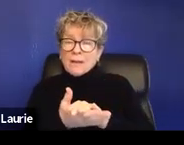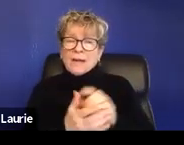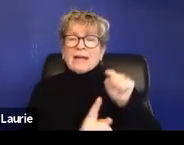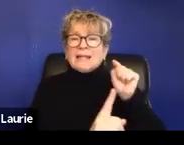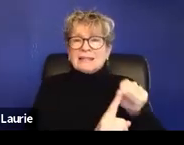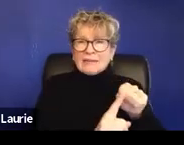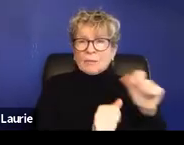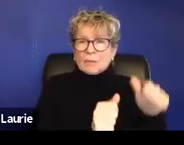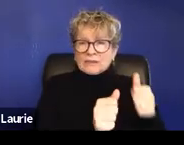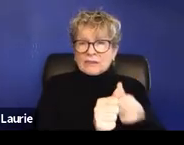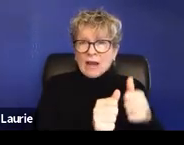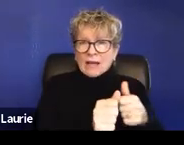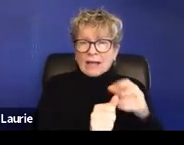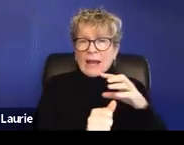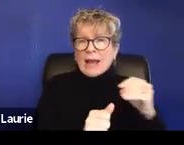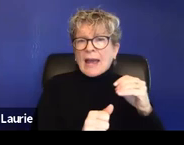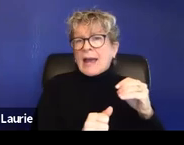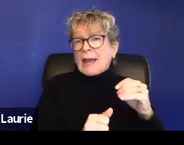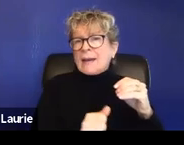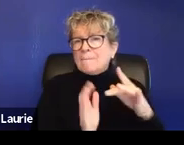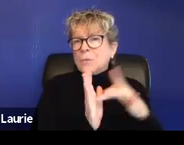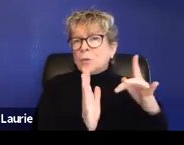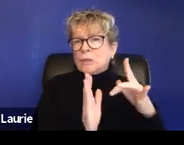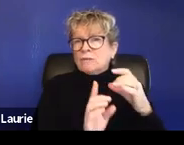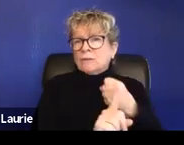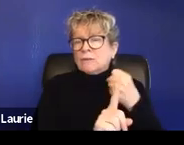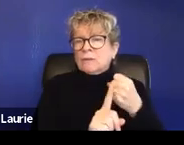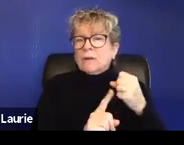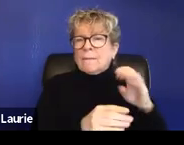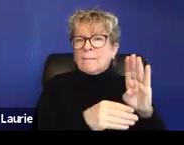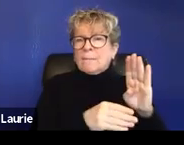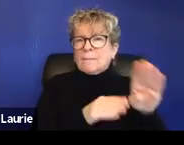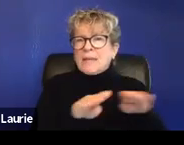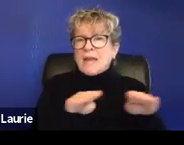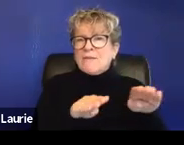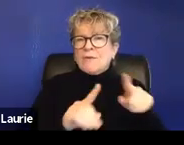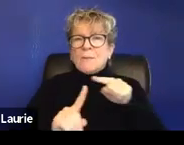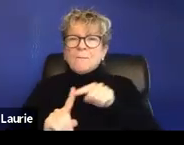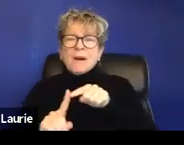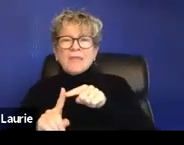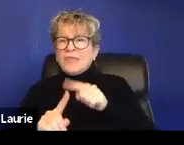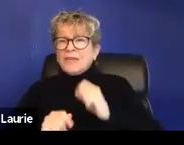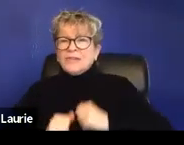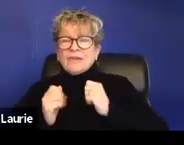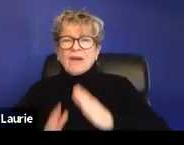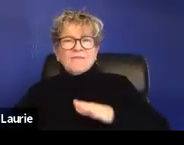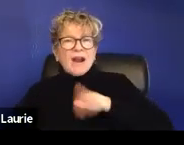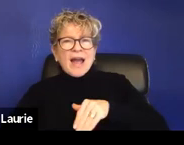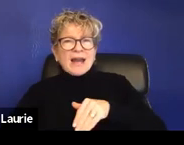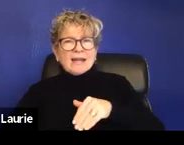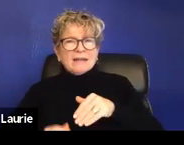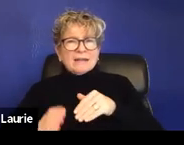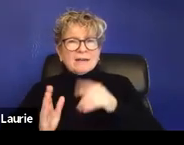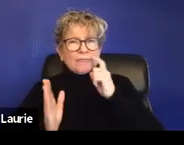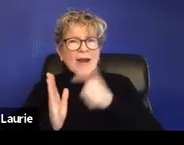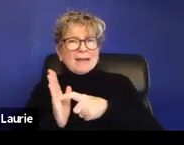behavior and abusive behavior. But at the time the survivor didn't identify. So the thing was,